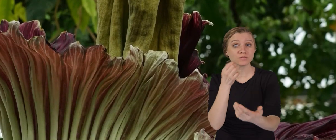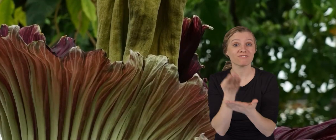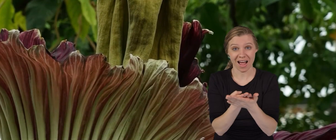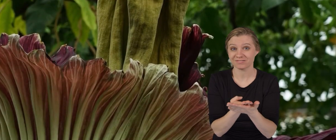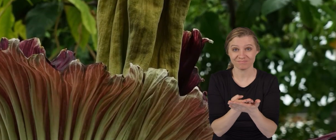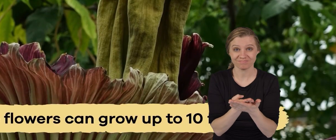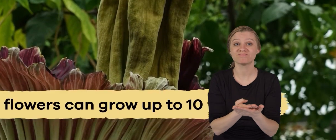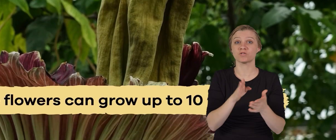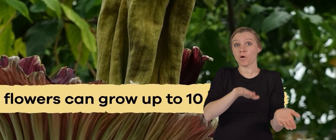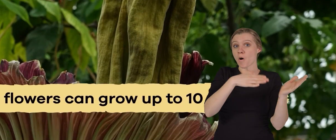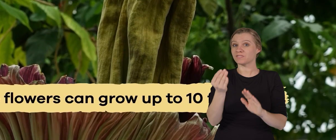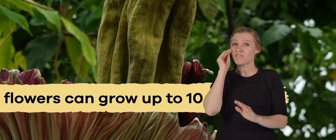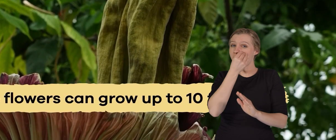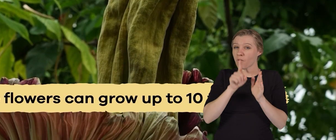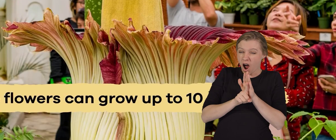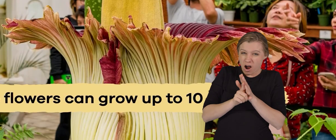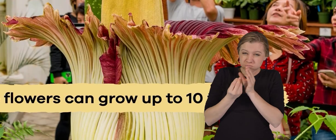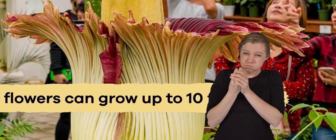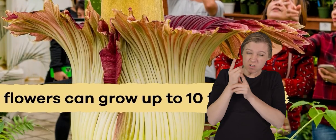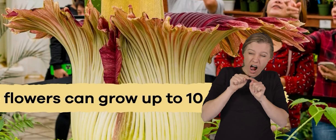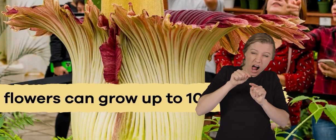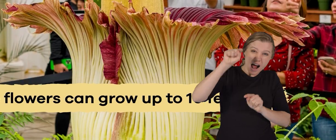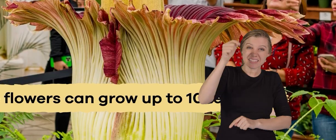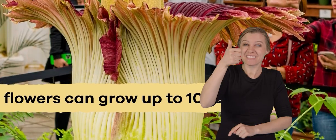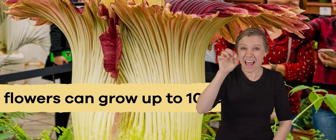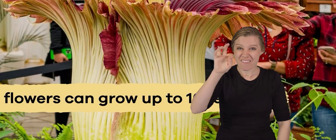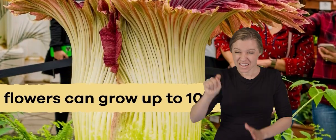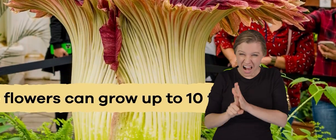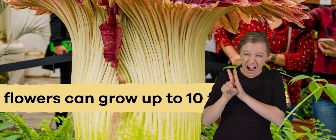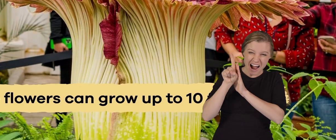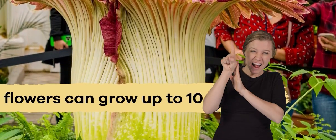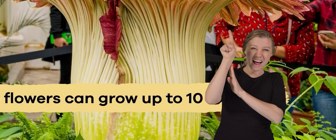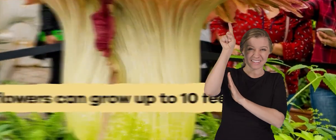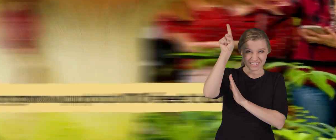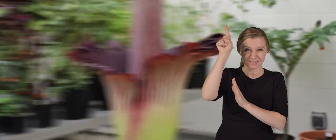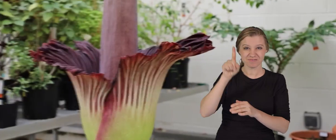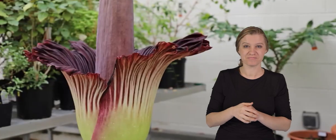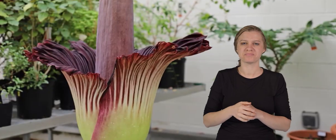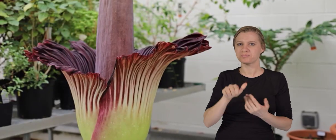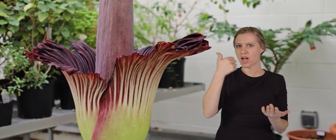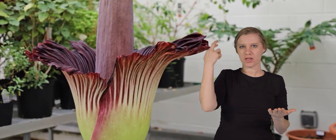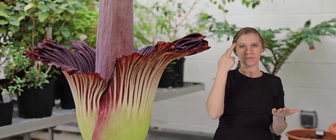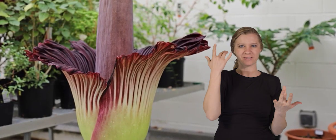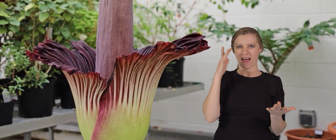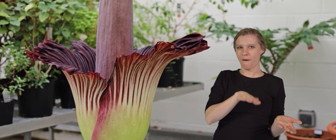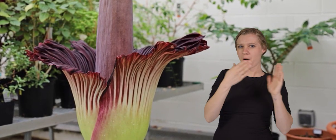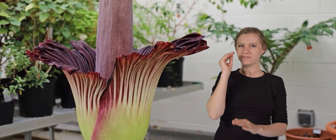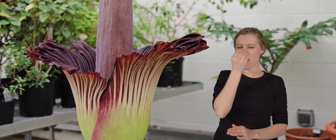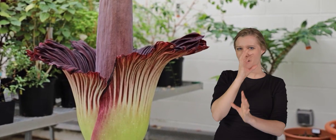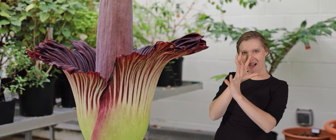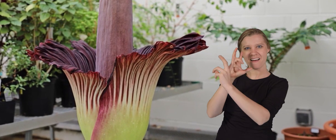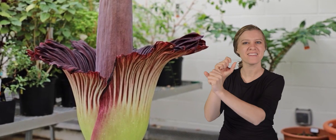an interesting fact. Corpse flowers can grow up to 10 feet tall. Another reason why